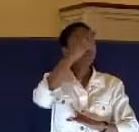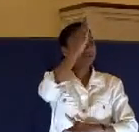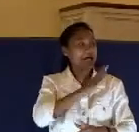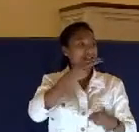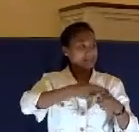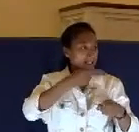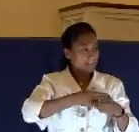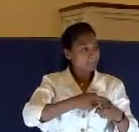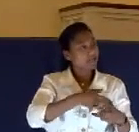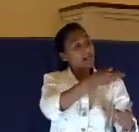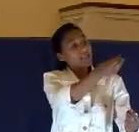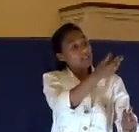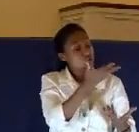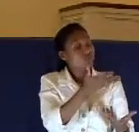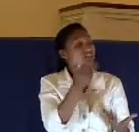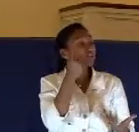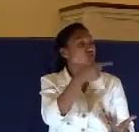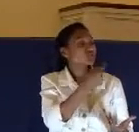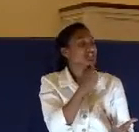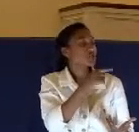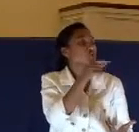the son of God.